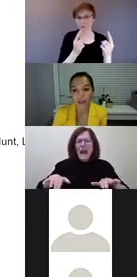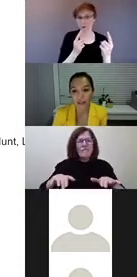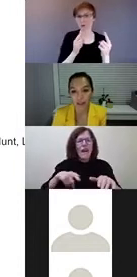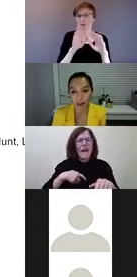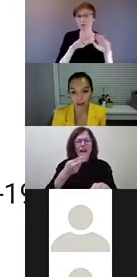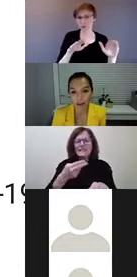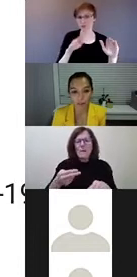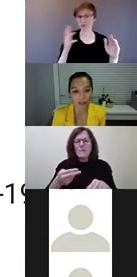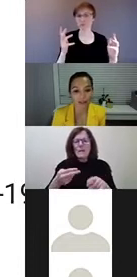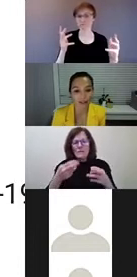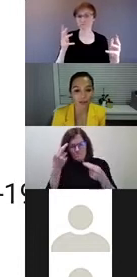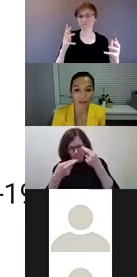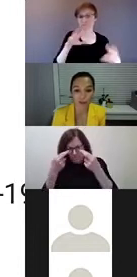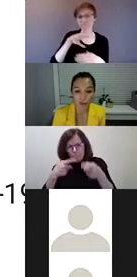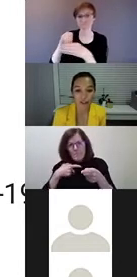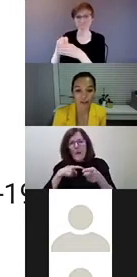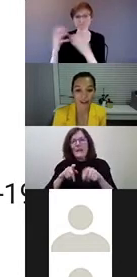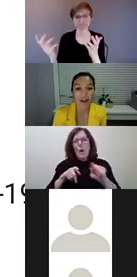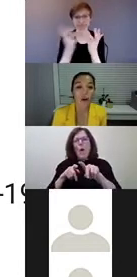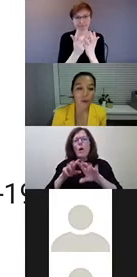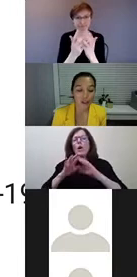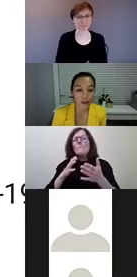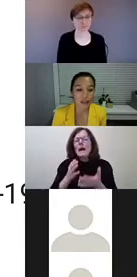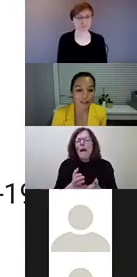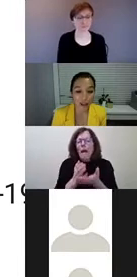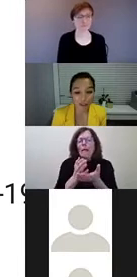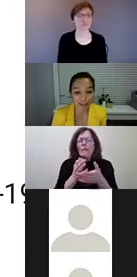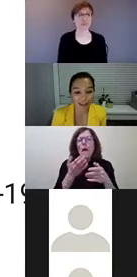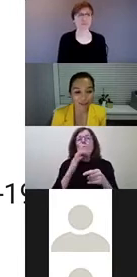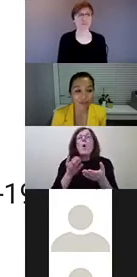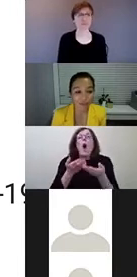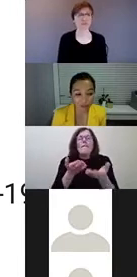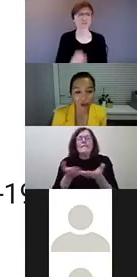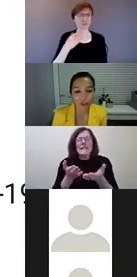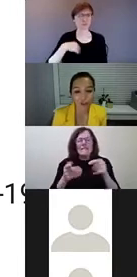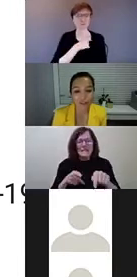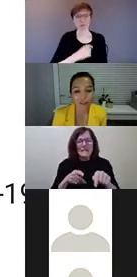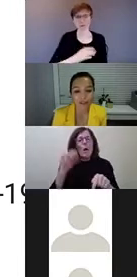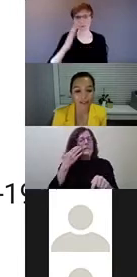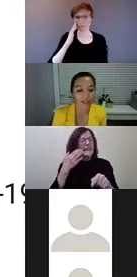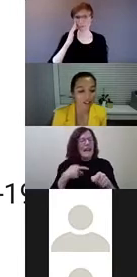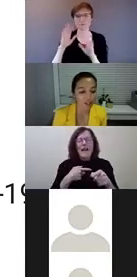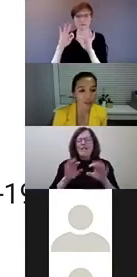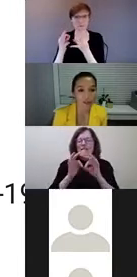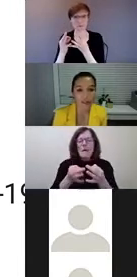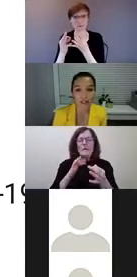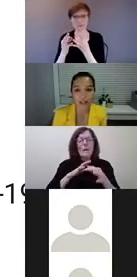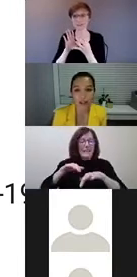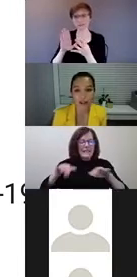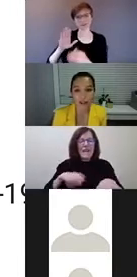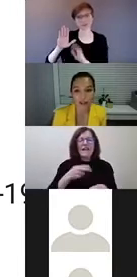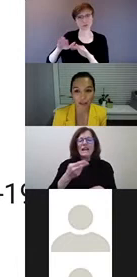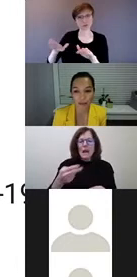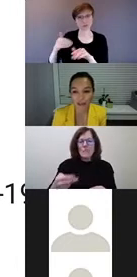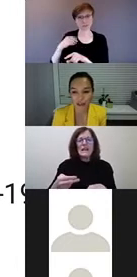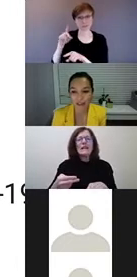are considering the policy responses that are being produced. We know that families of children with disabilities, that's another survey we did in the